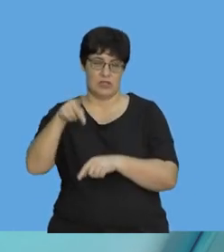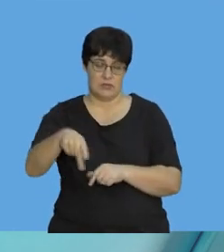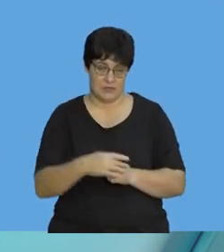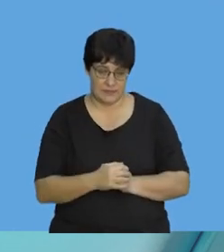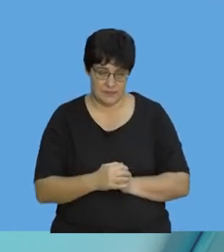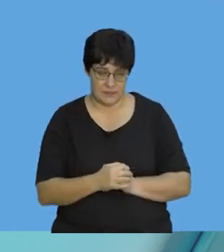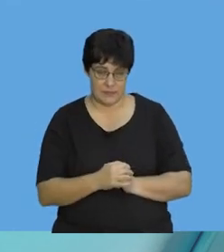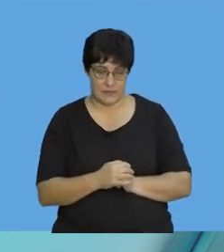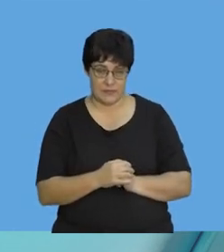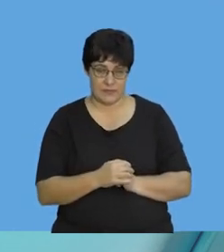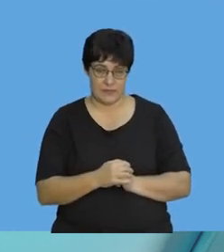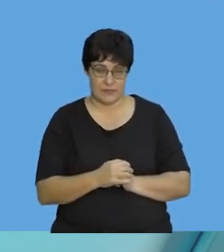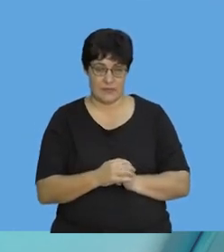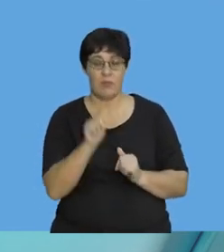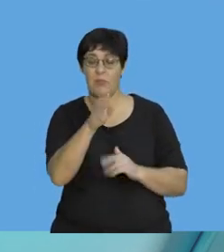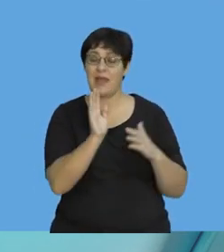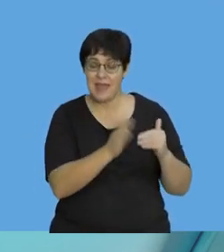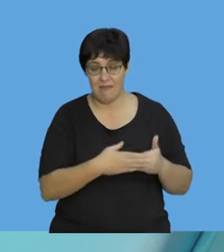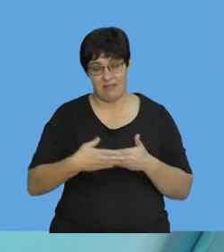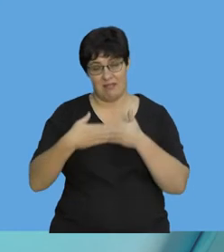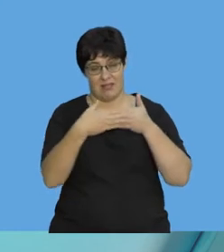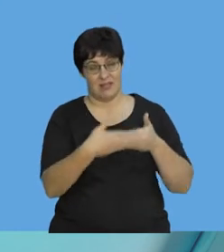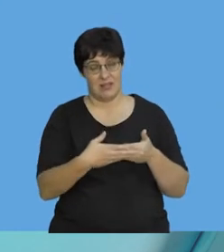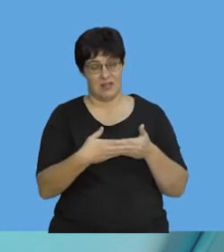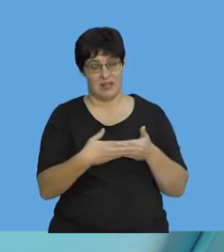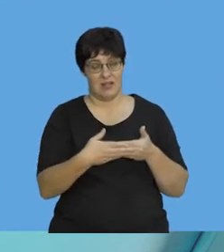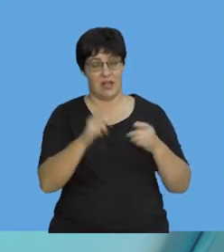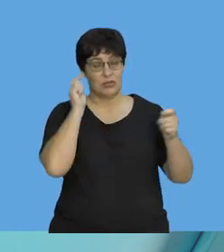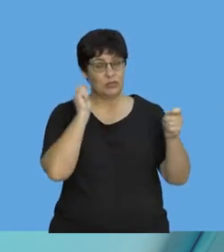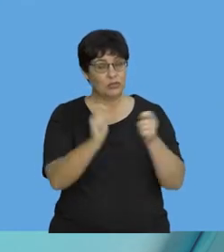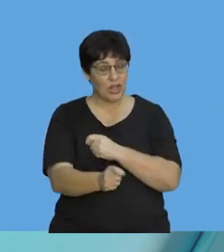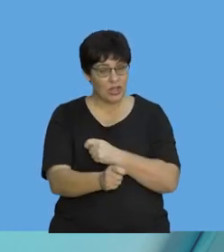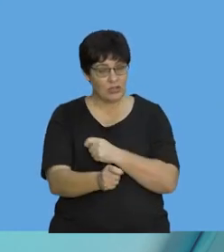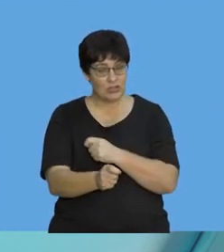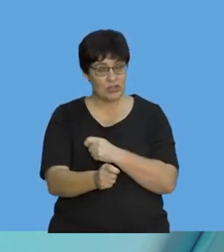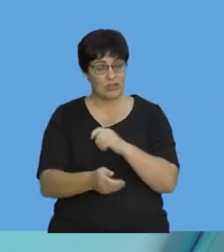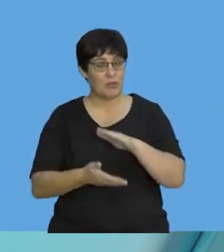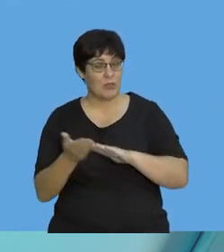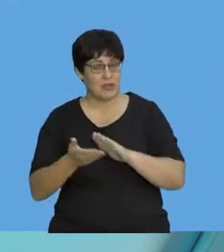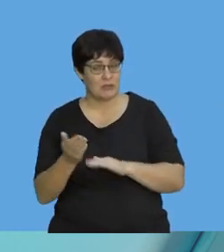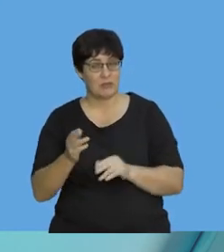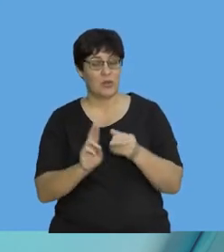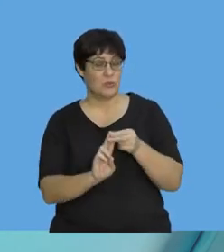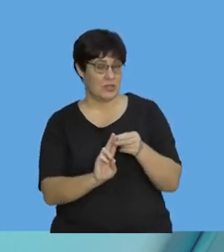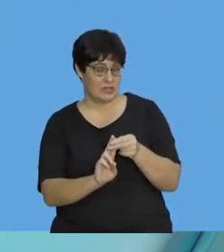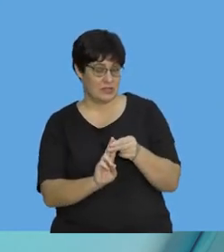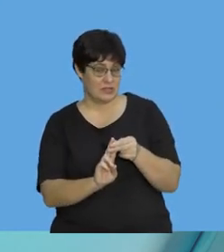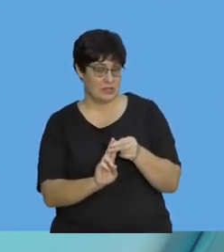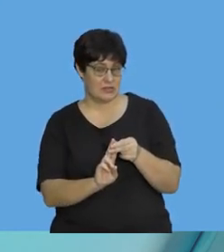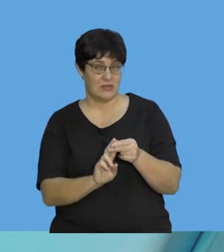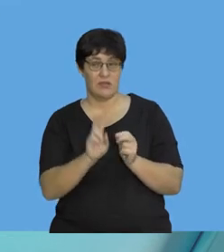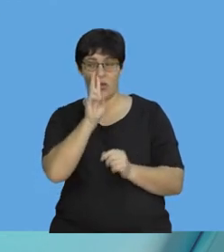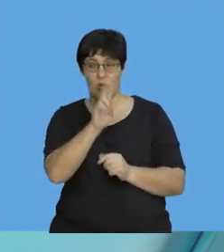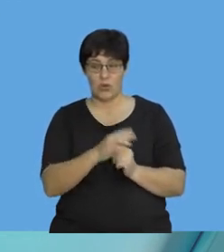momentum, okay? Be careful, change in momentum, the units.